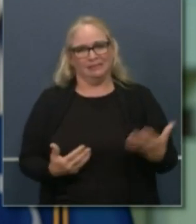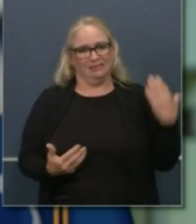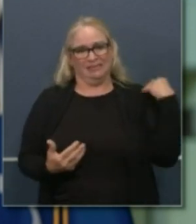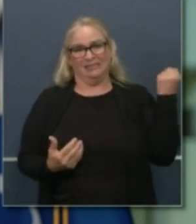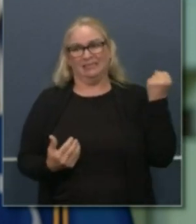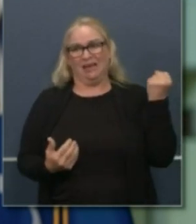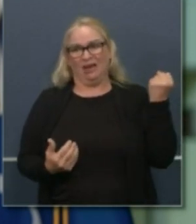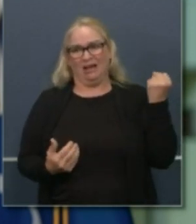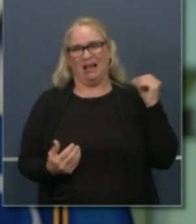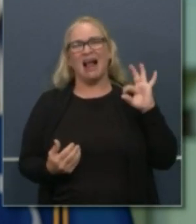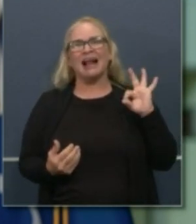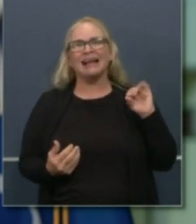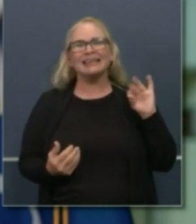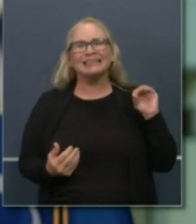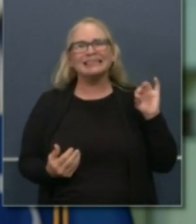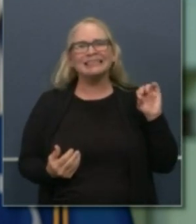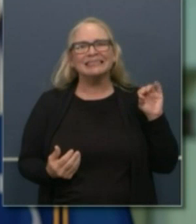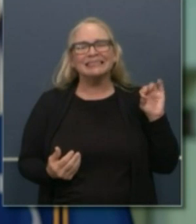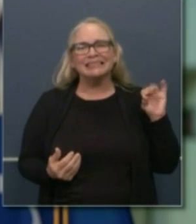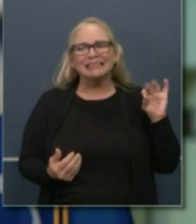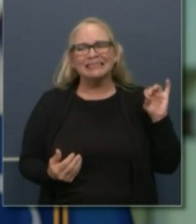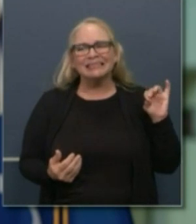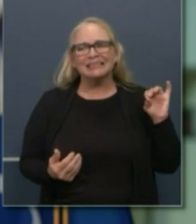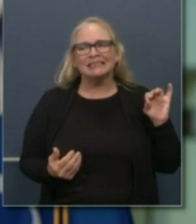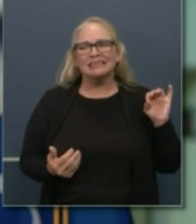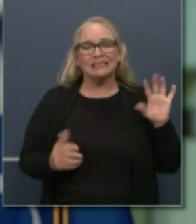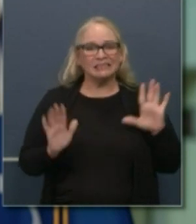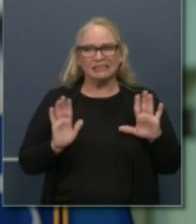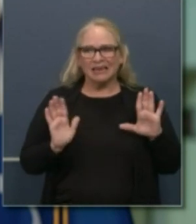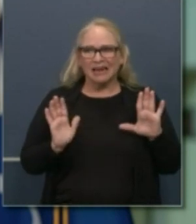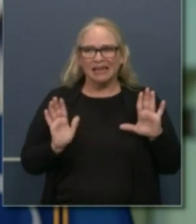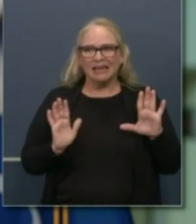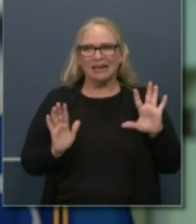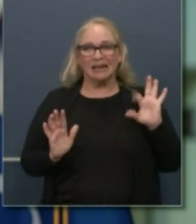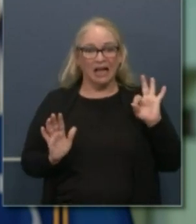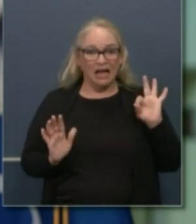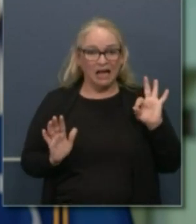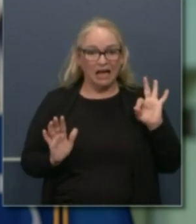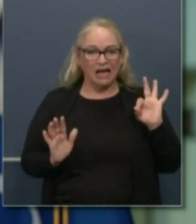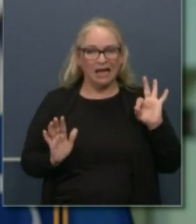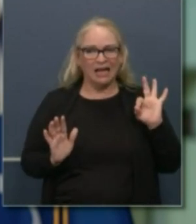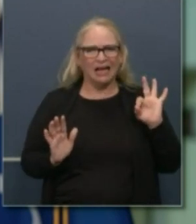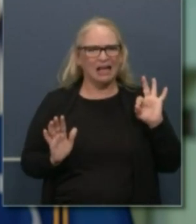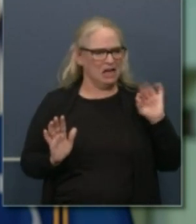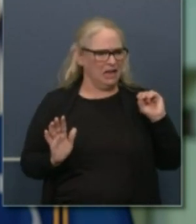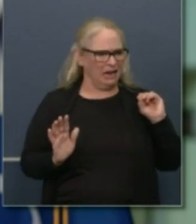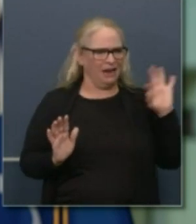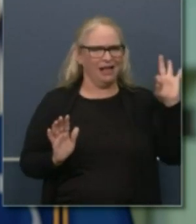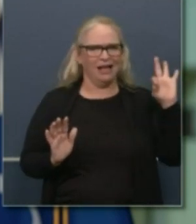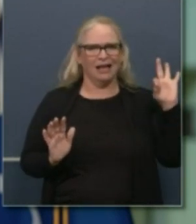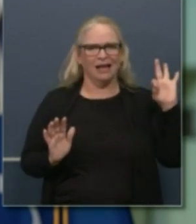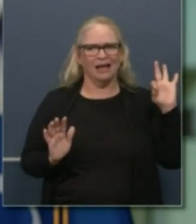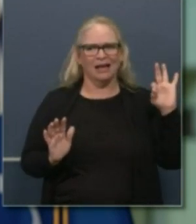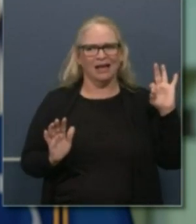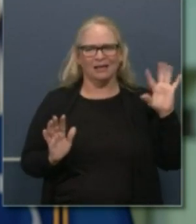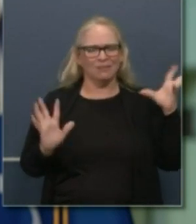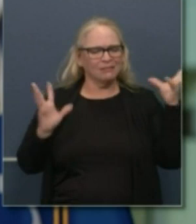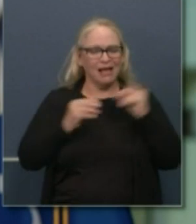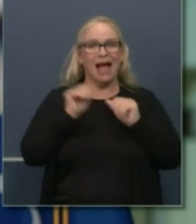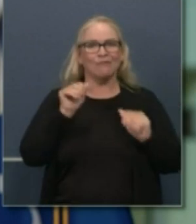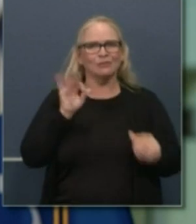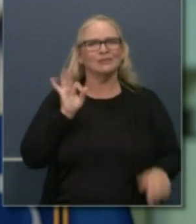90 individuals sunday uh reported in nine individuals so i don't i want people to be cautious about running